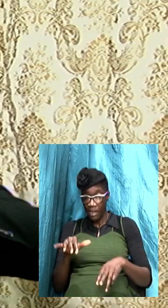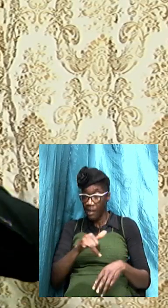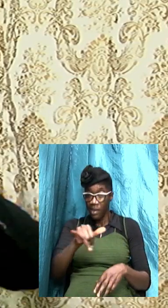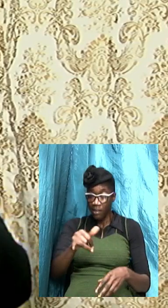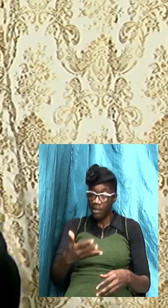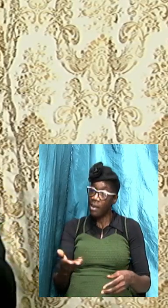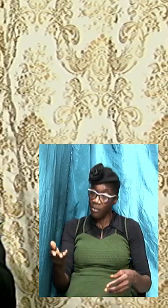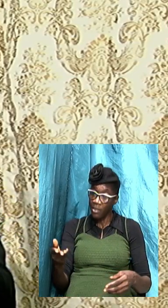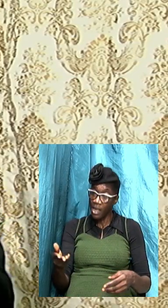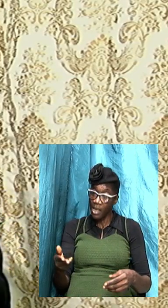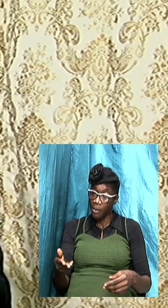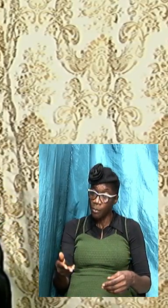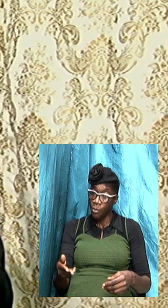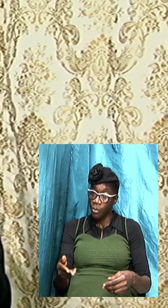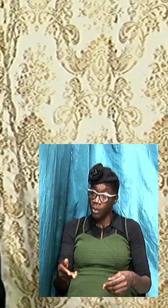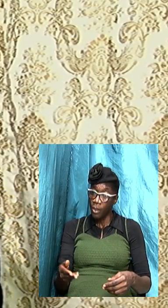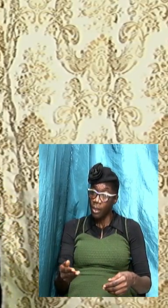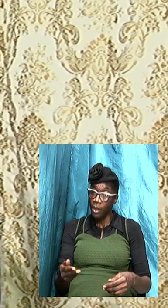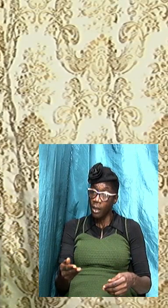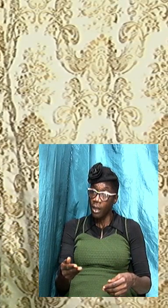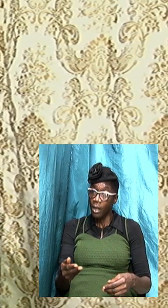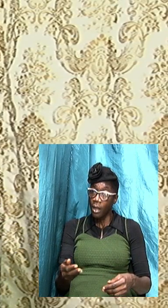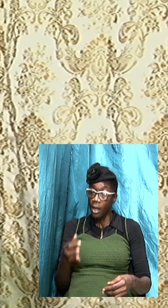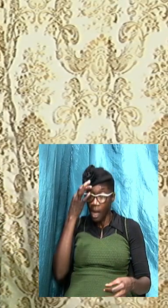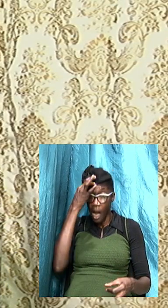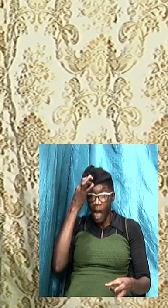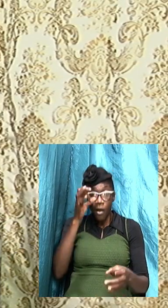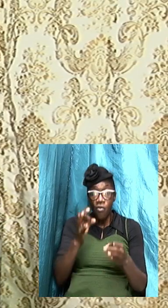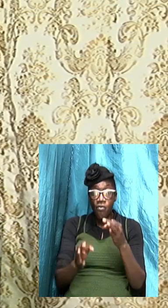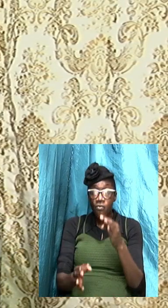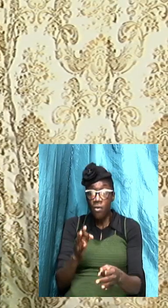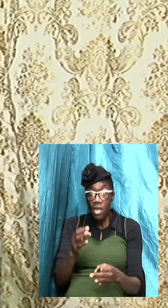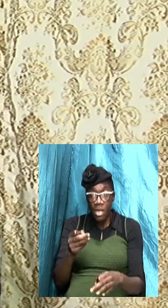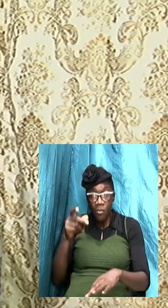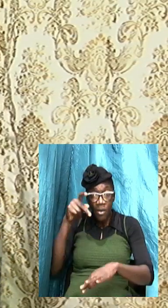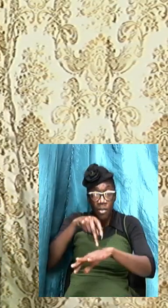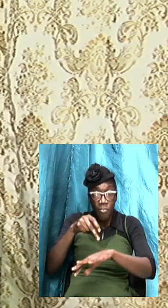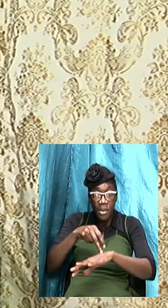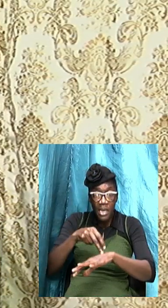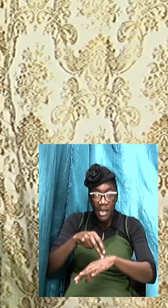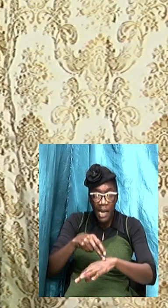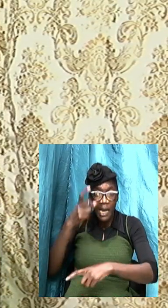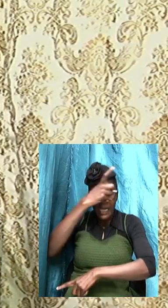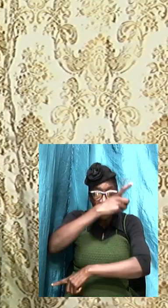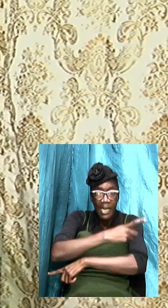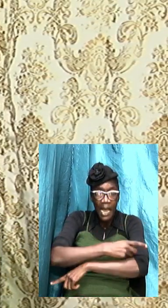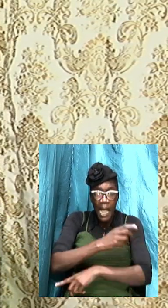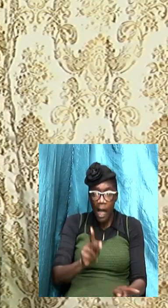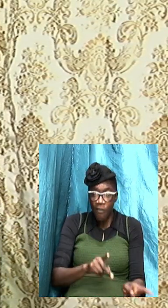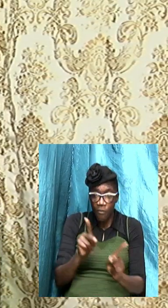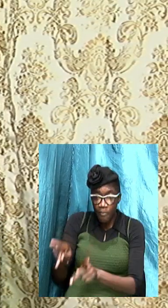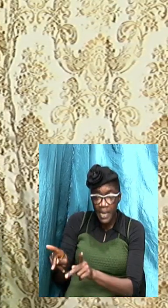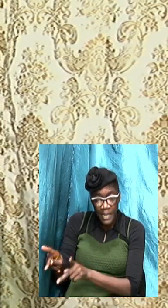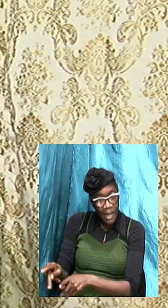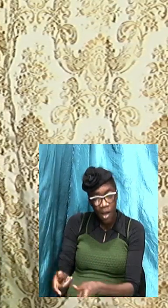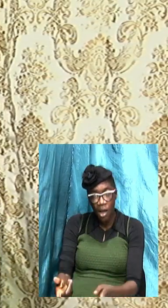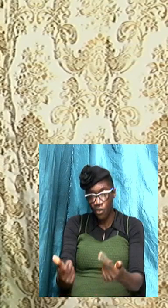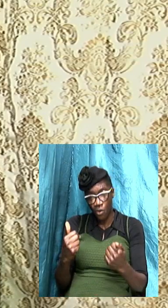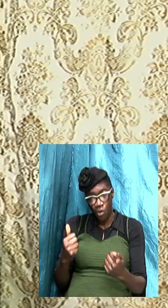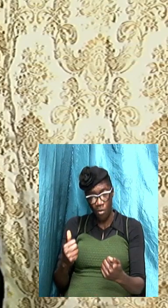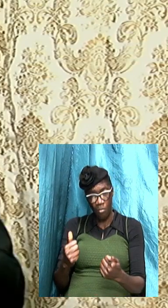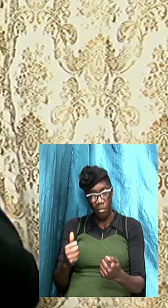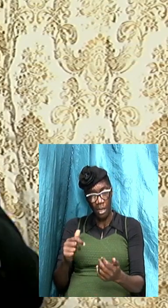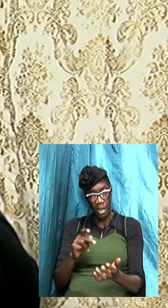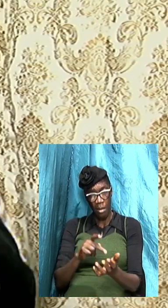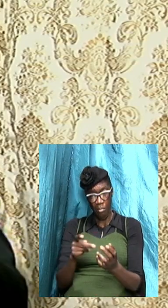it was confirmed with Peter and when the day of Pentecost came and Peter they said what